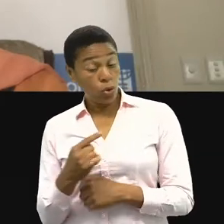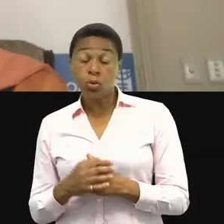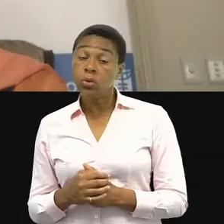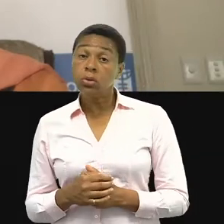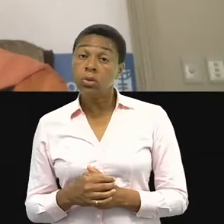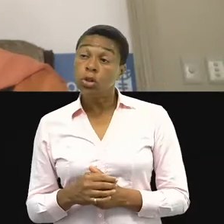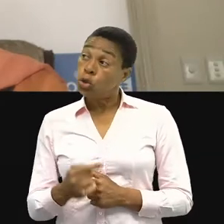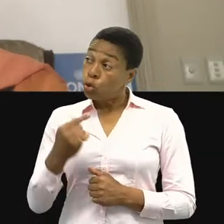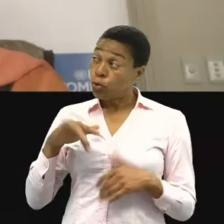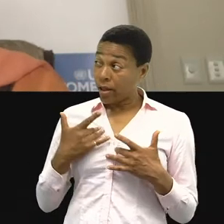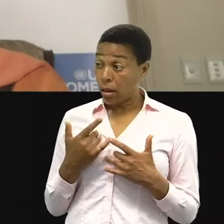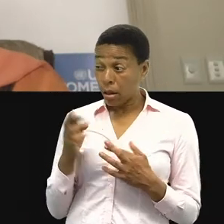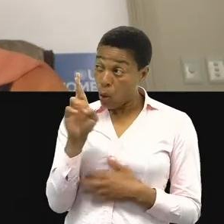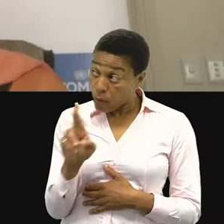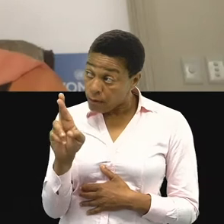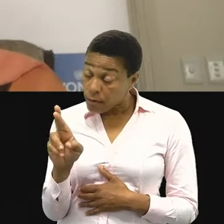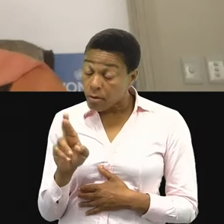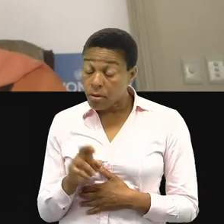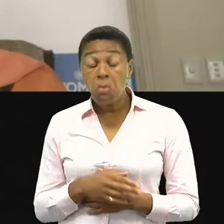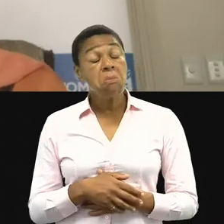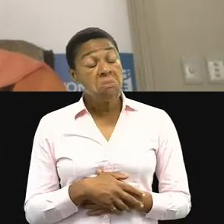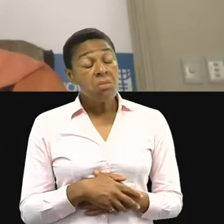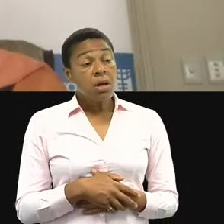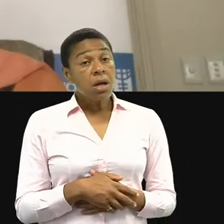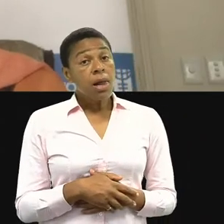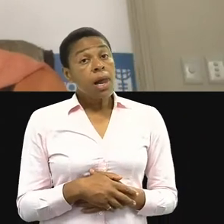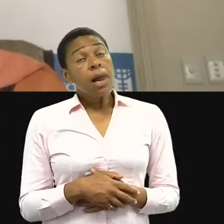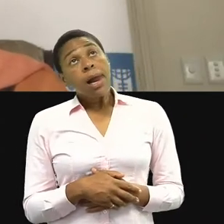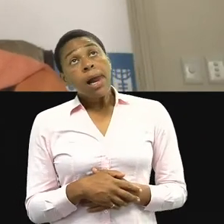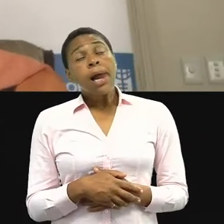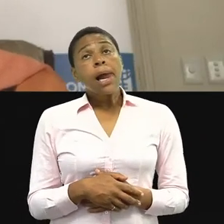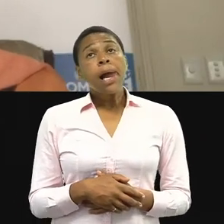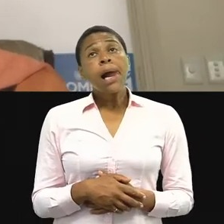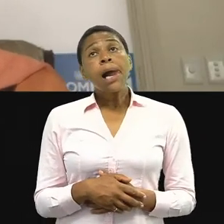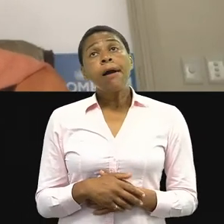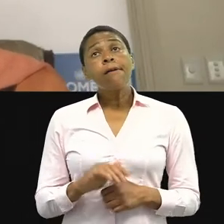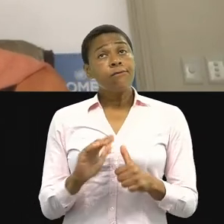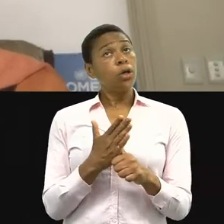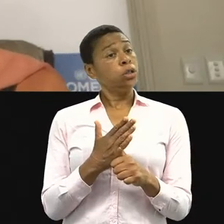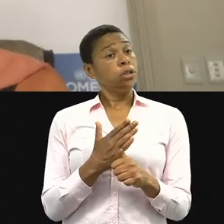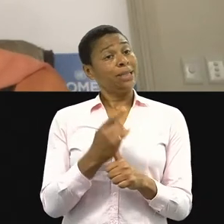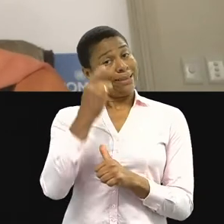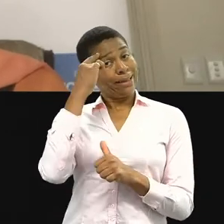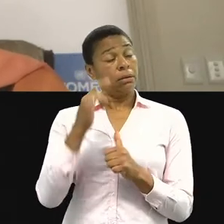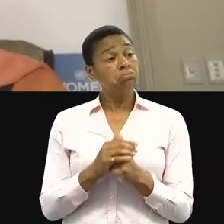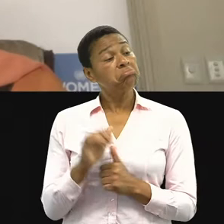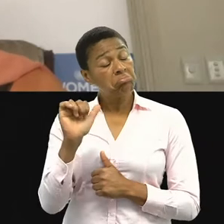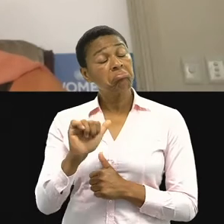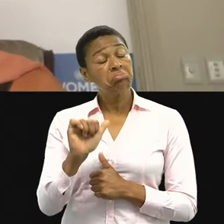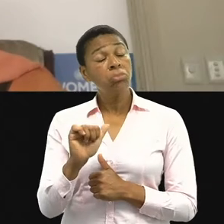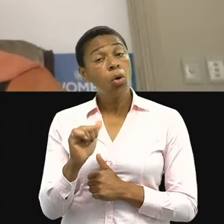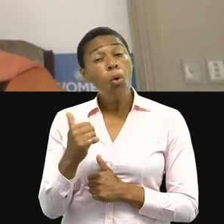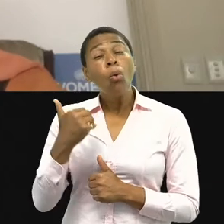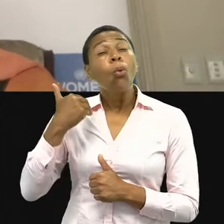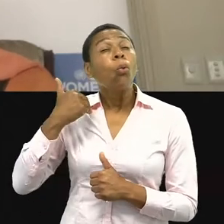optimism here? Yes. Firstly, I think for women who are